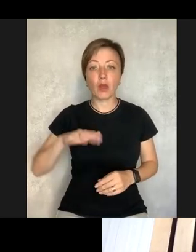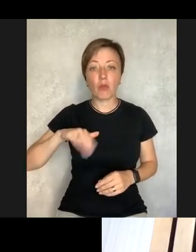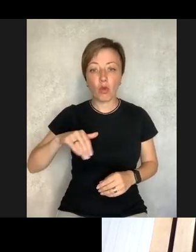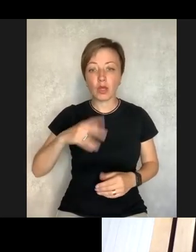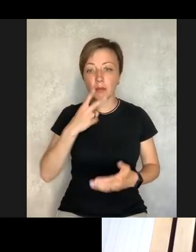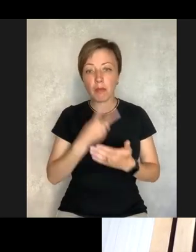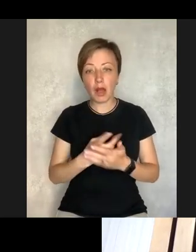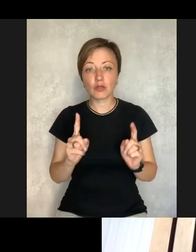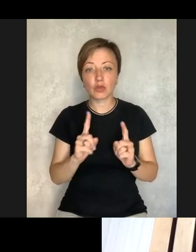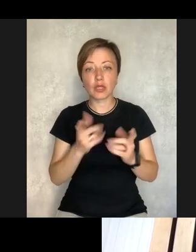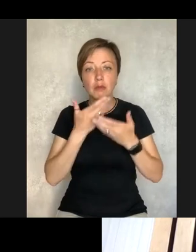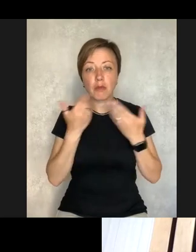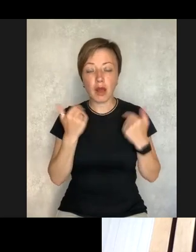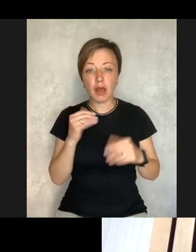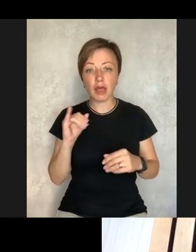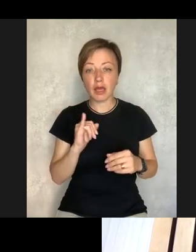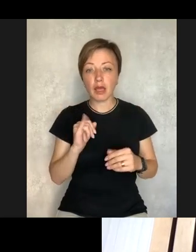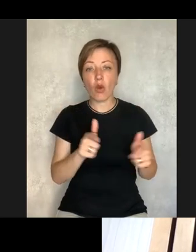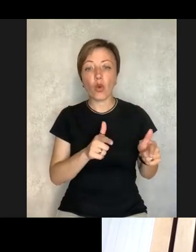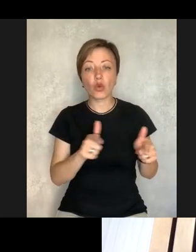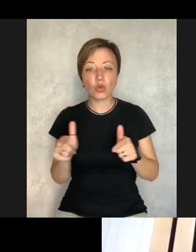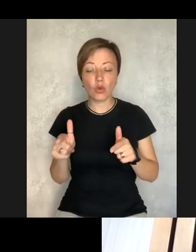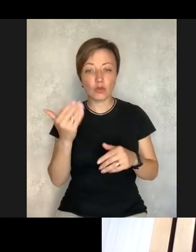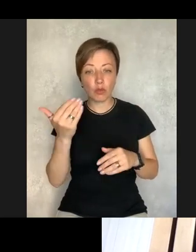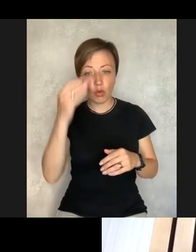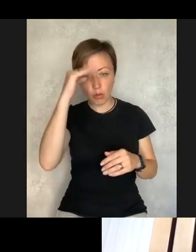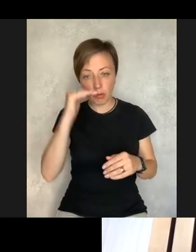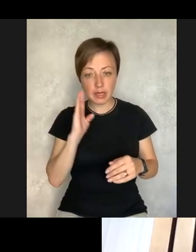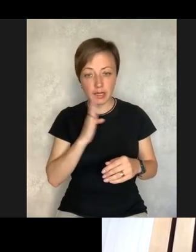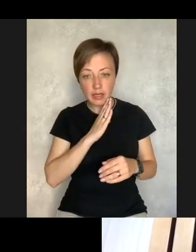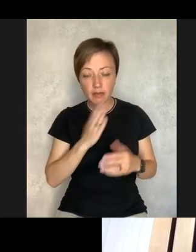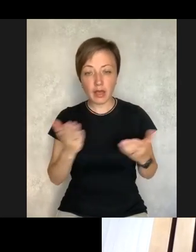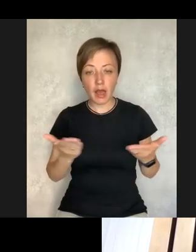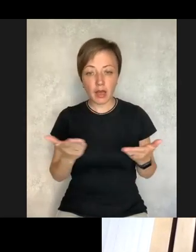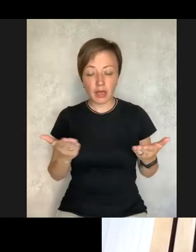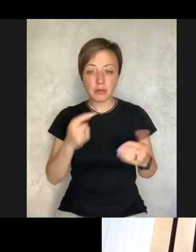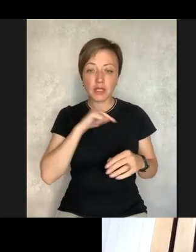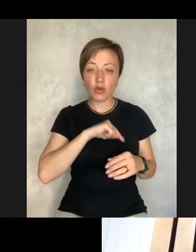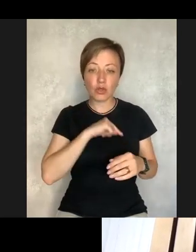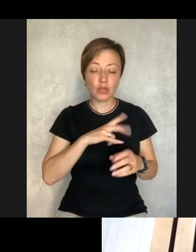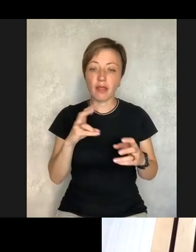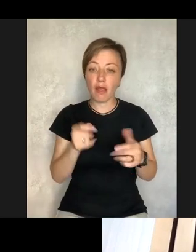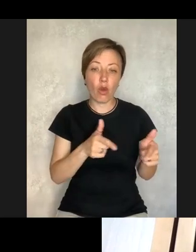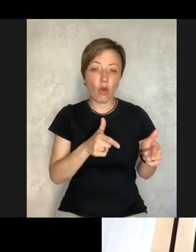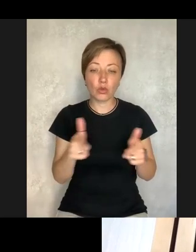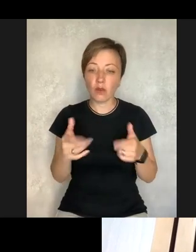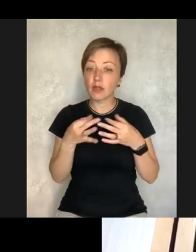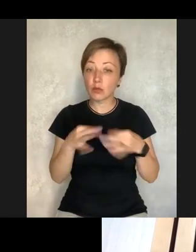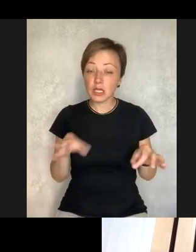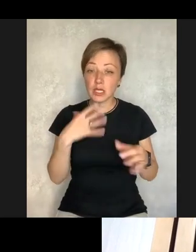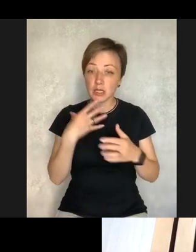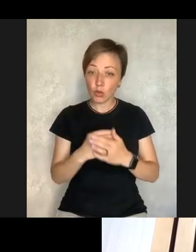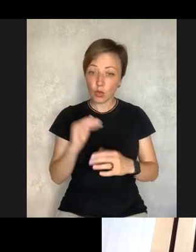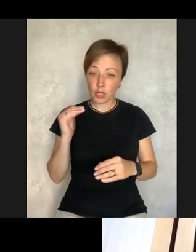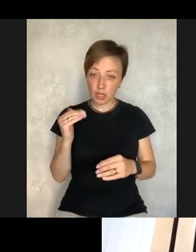also not prepared for the independent living. There is no option. There Also, the parents are not prepared. They are psychologically not